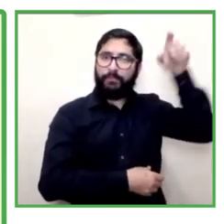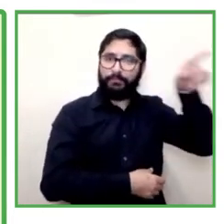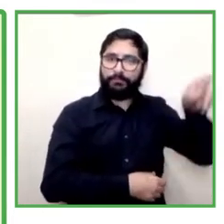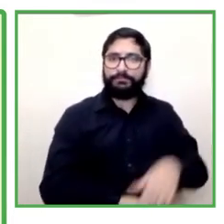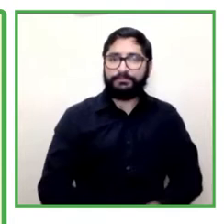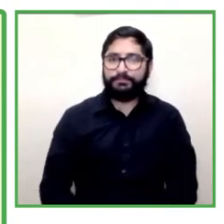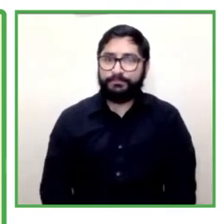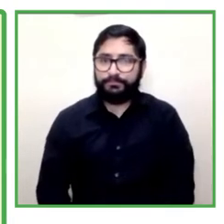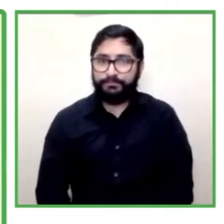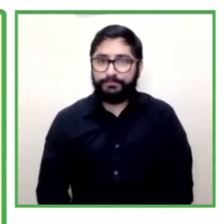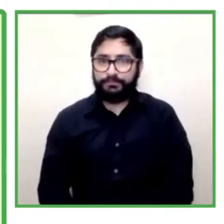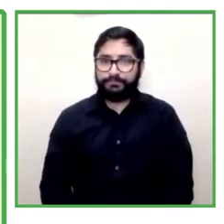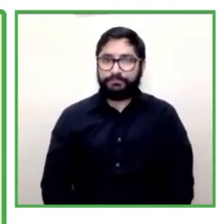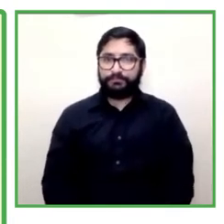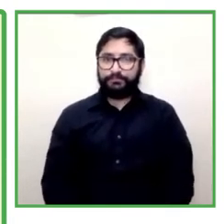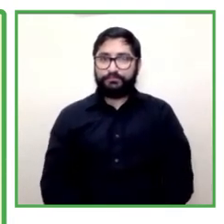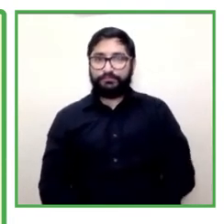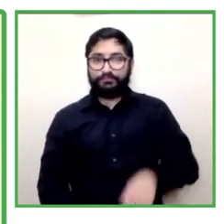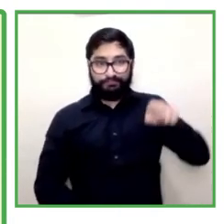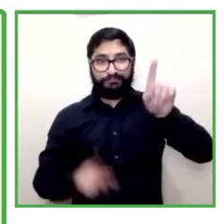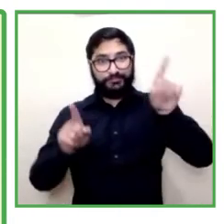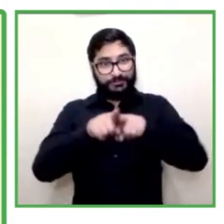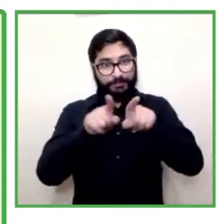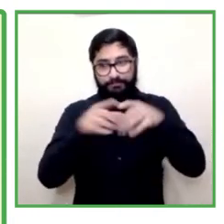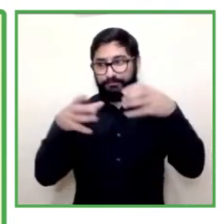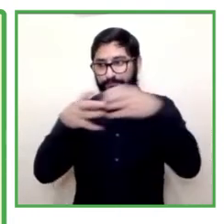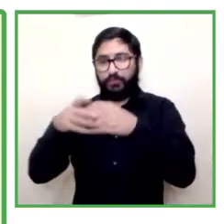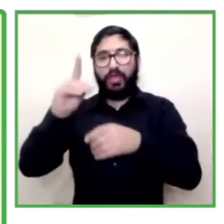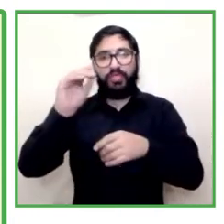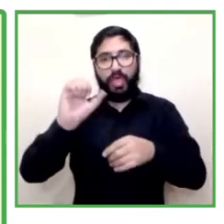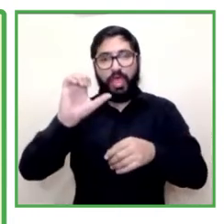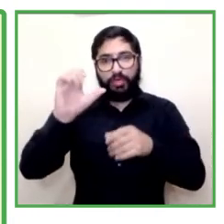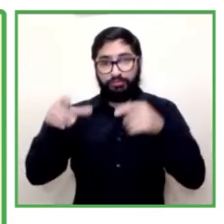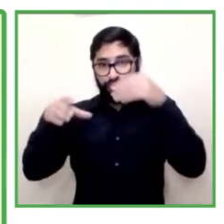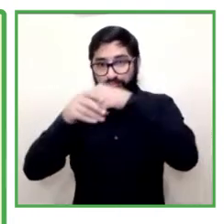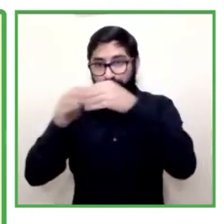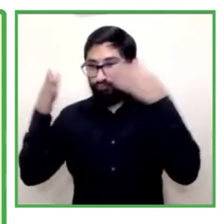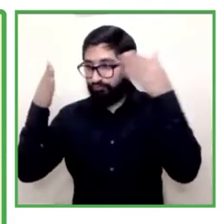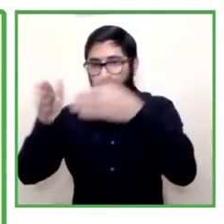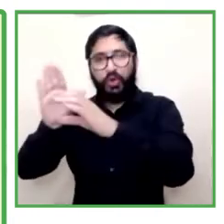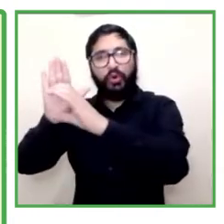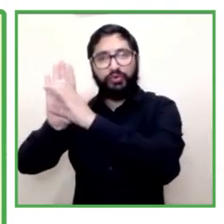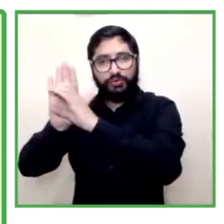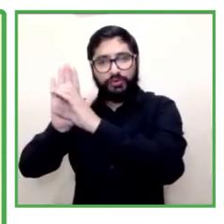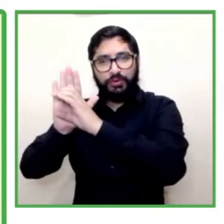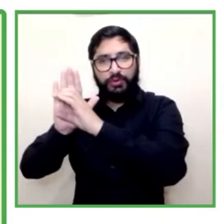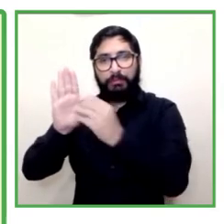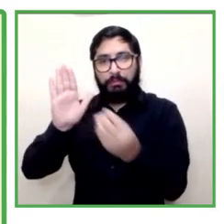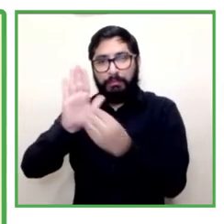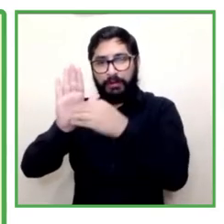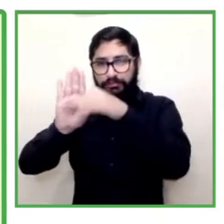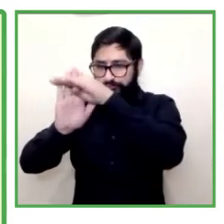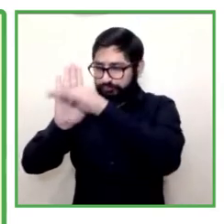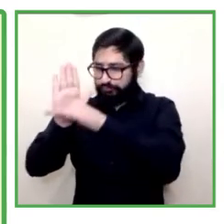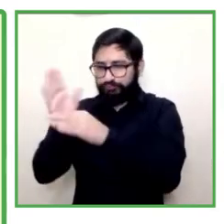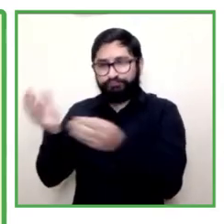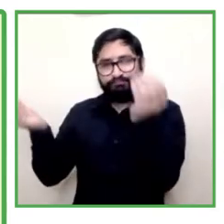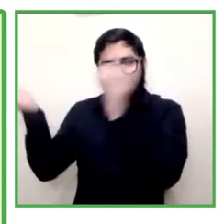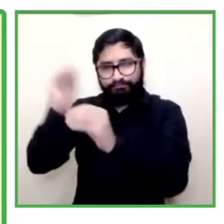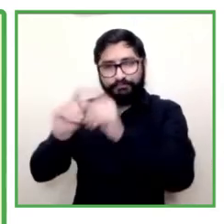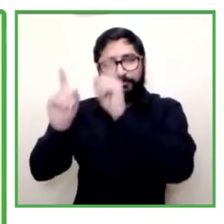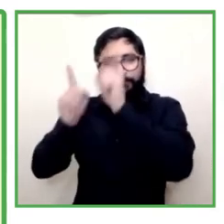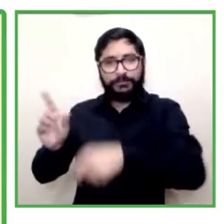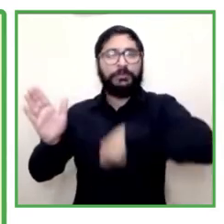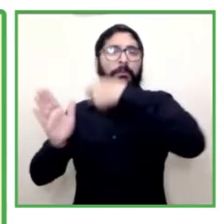different entities tell you that this is well constituted this is well created so